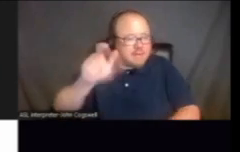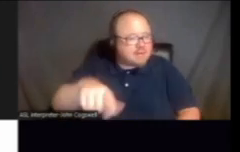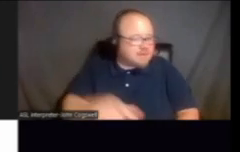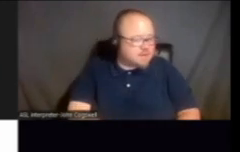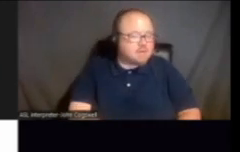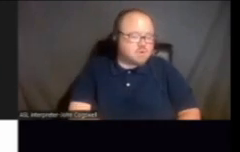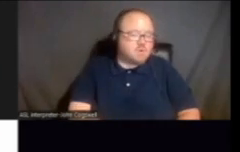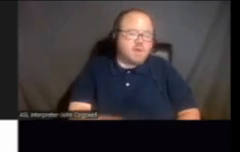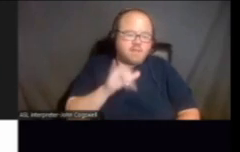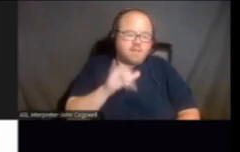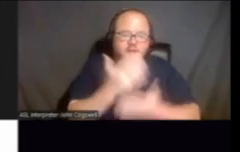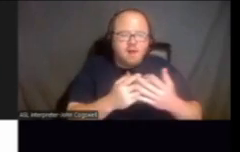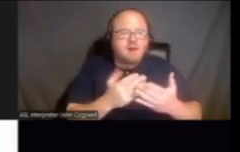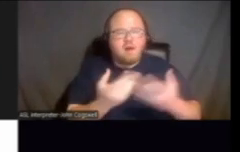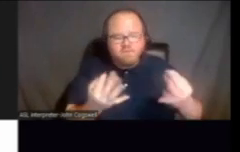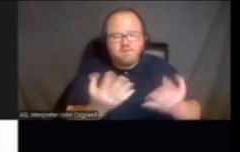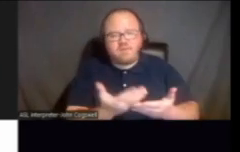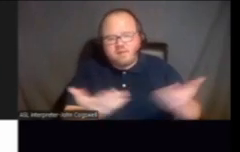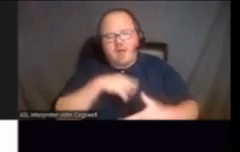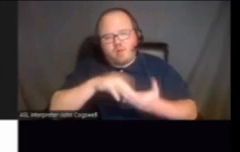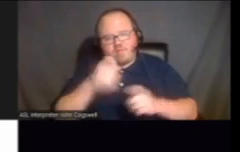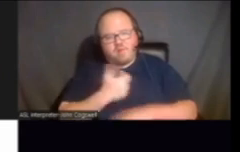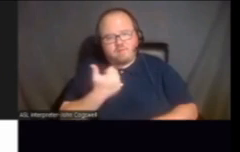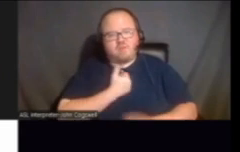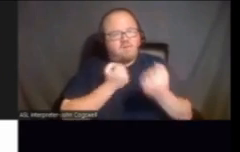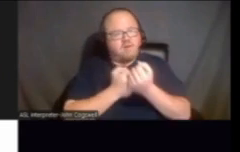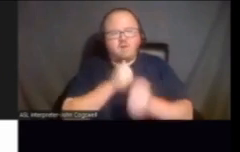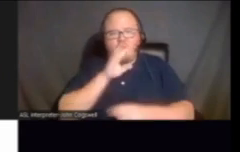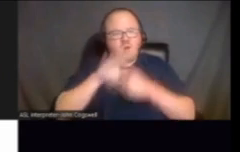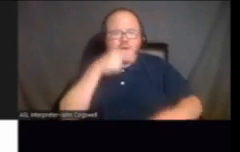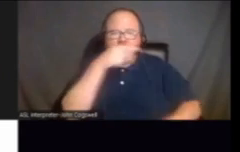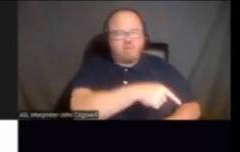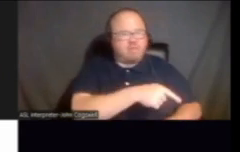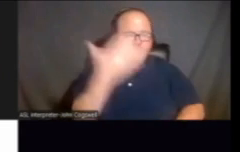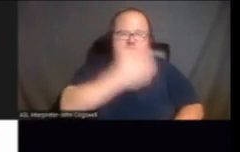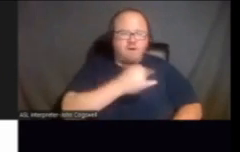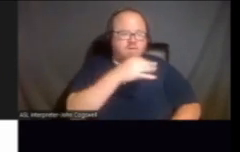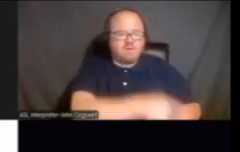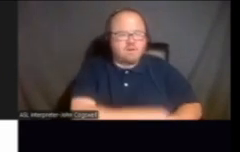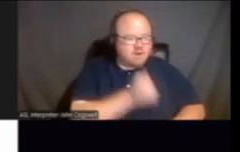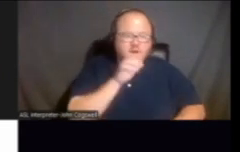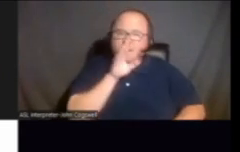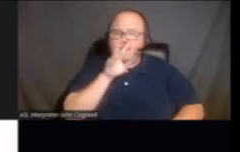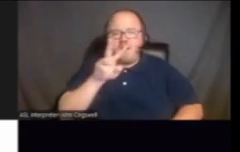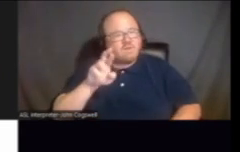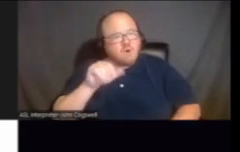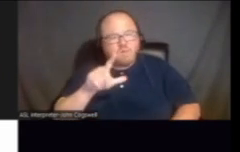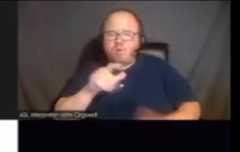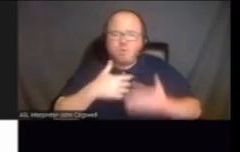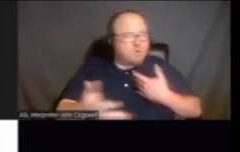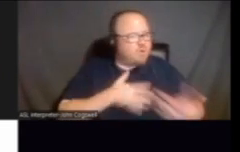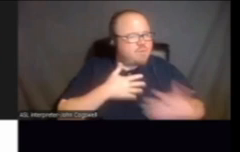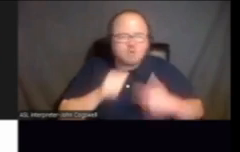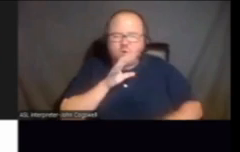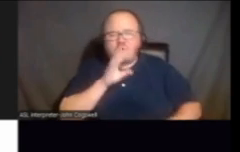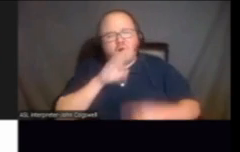are, are the things that I've learned from self-advocates. Don't like, don't talk about me, even if I'm not verbal, don't talk bad, like, like, or,